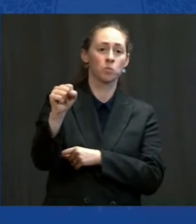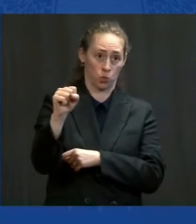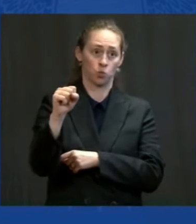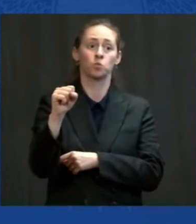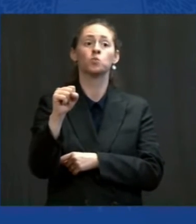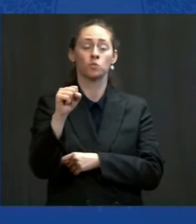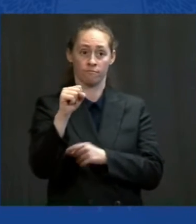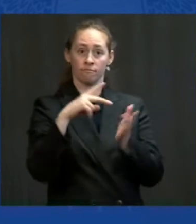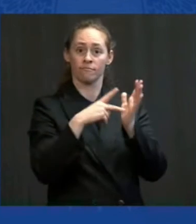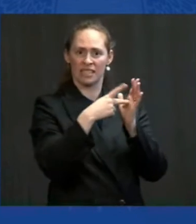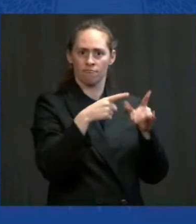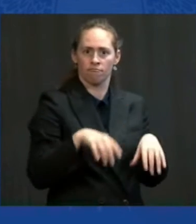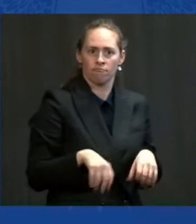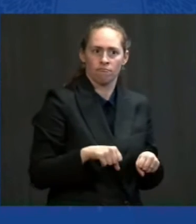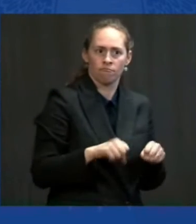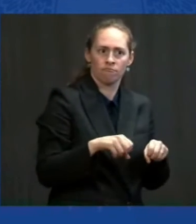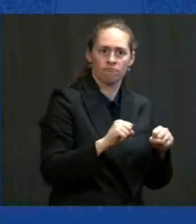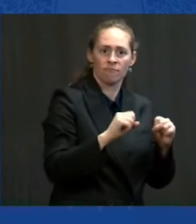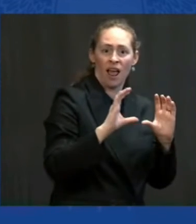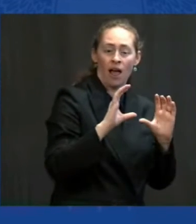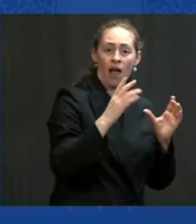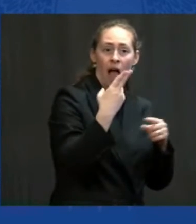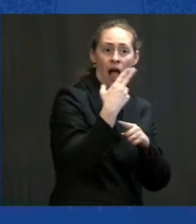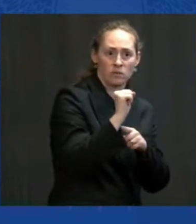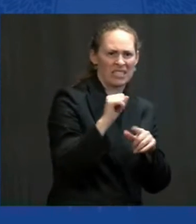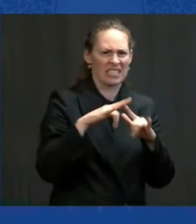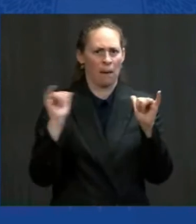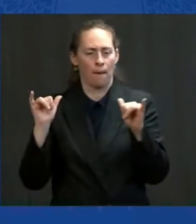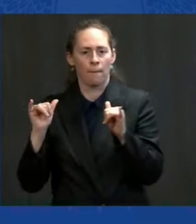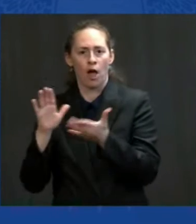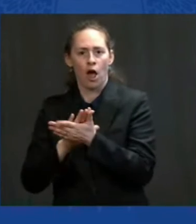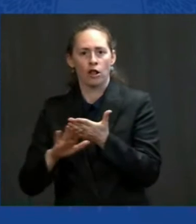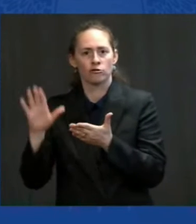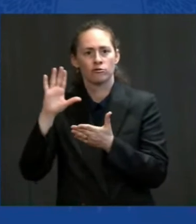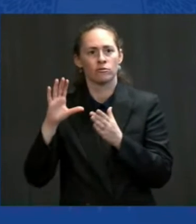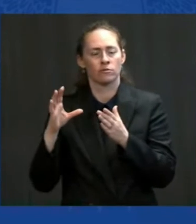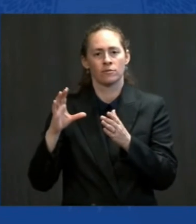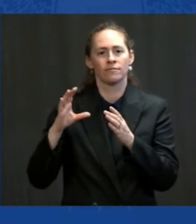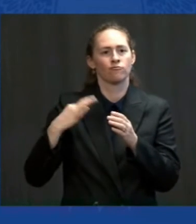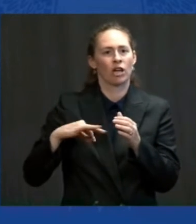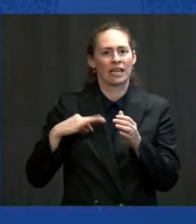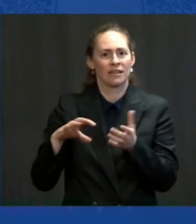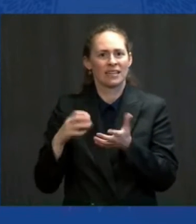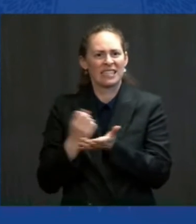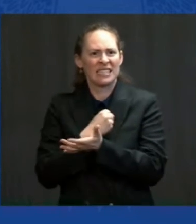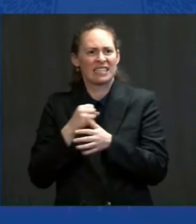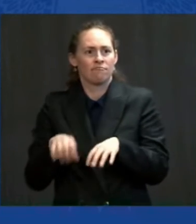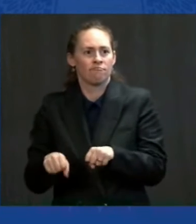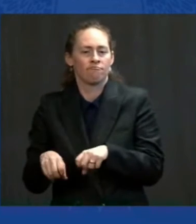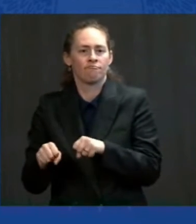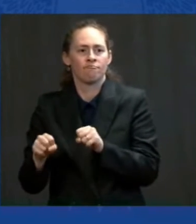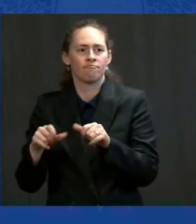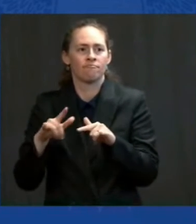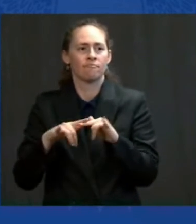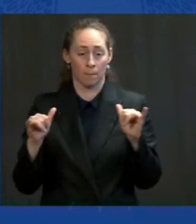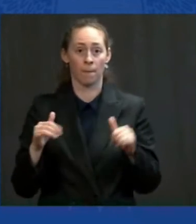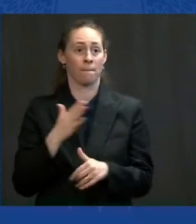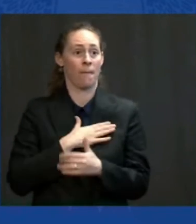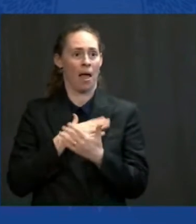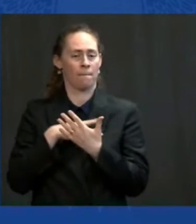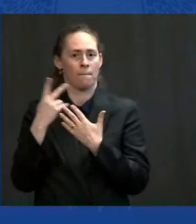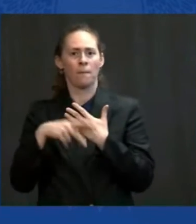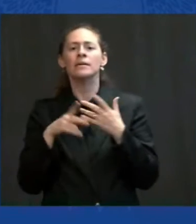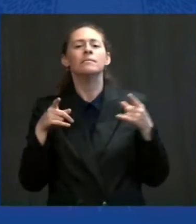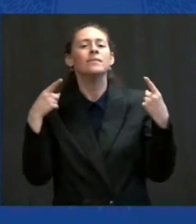here. Well, my plan will — will provide resources to expand programs like the one you have here. My